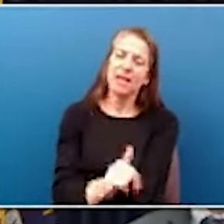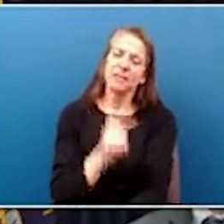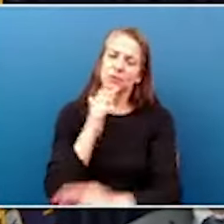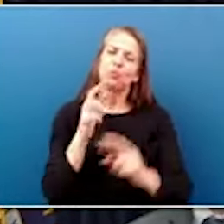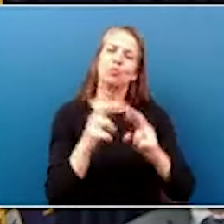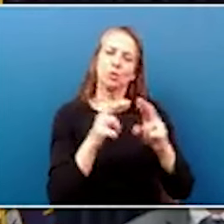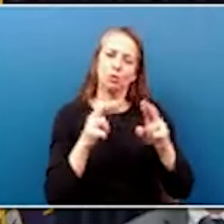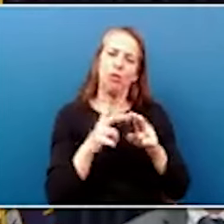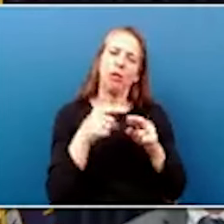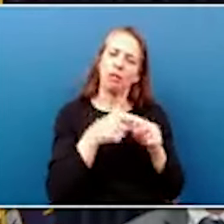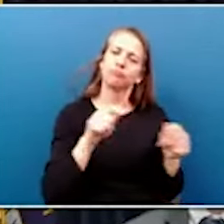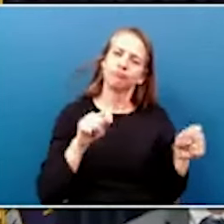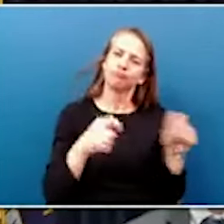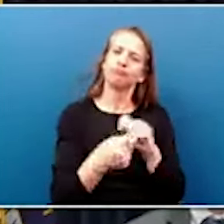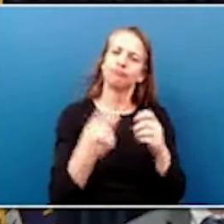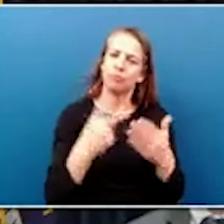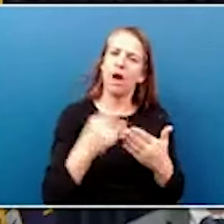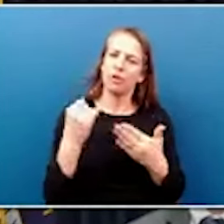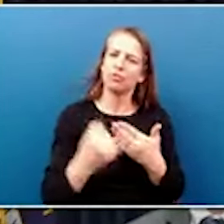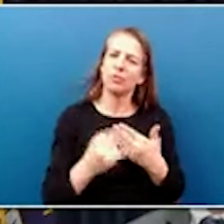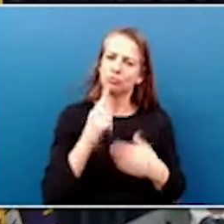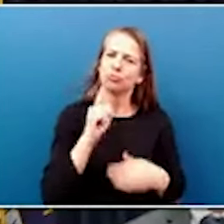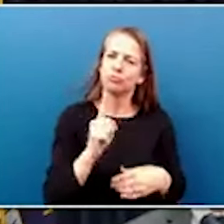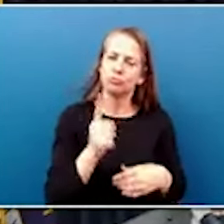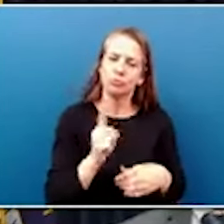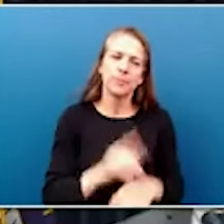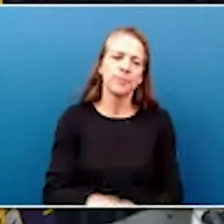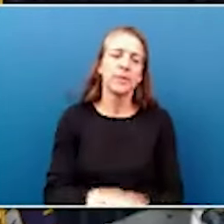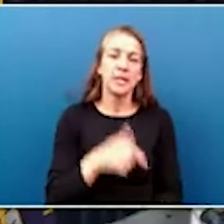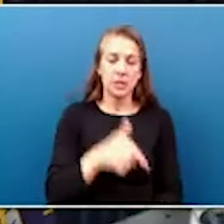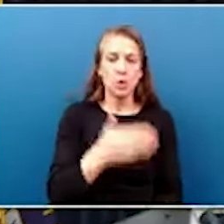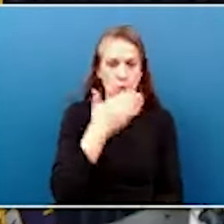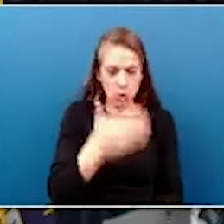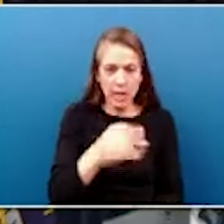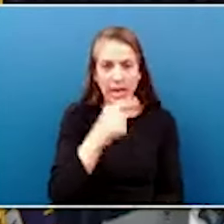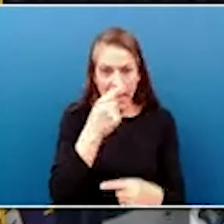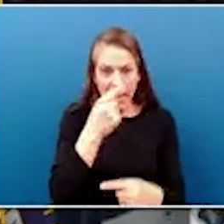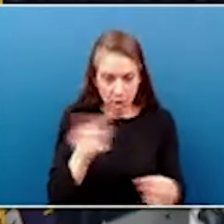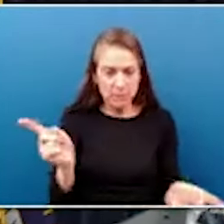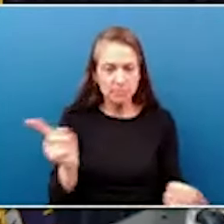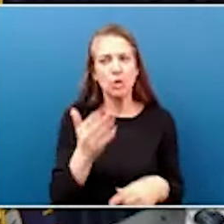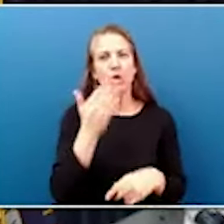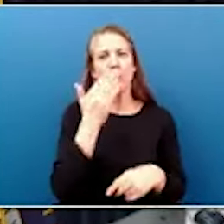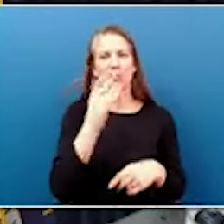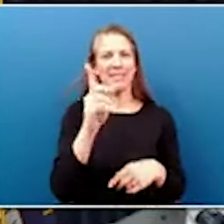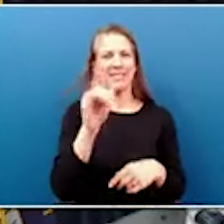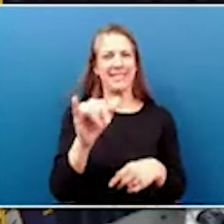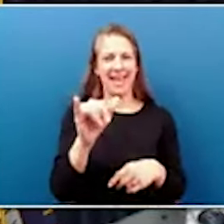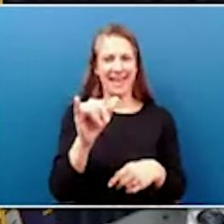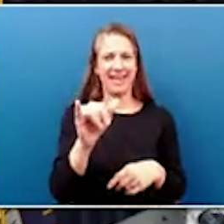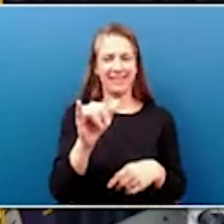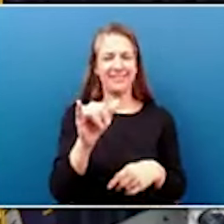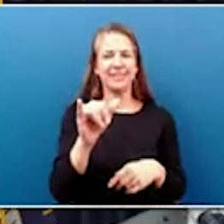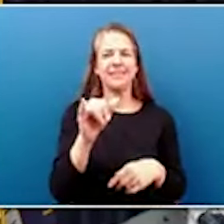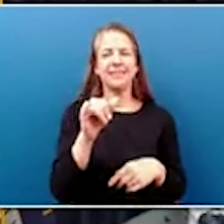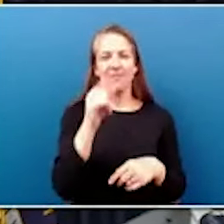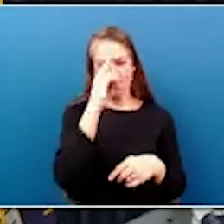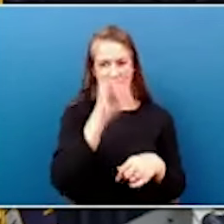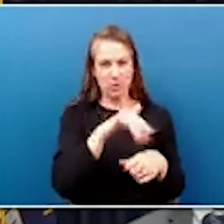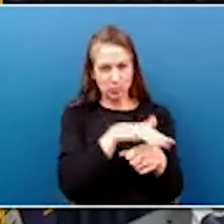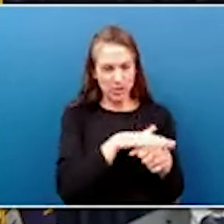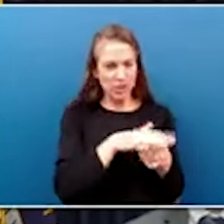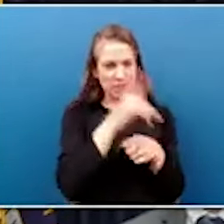project. And so this is a good announcement and a good day for a region and for a state